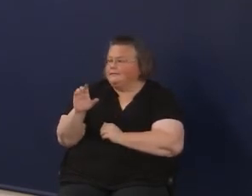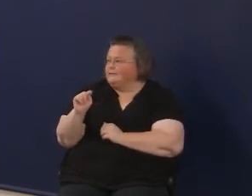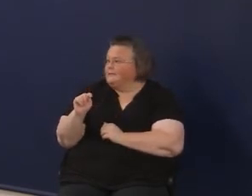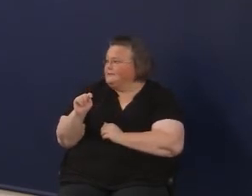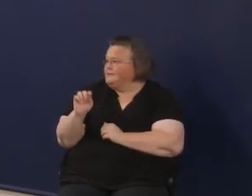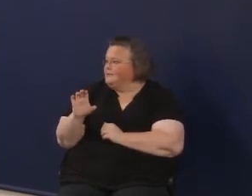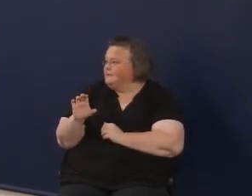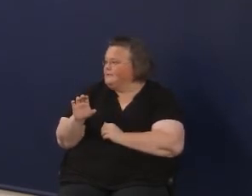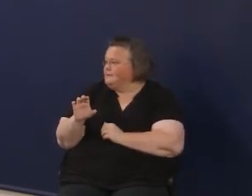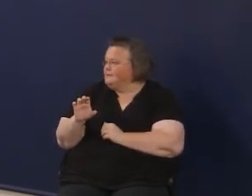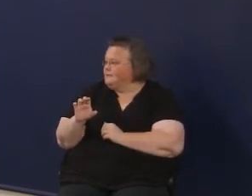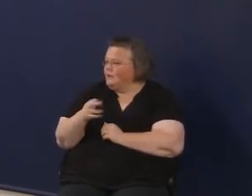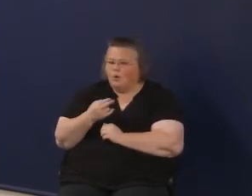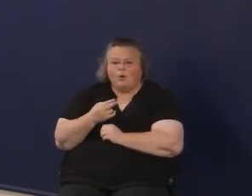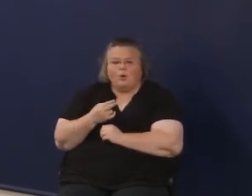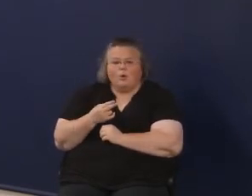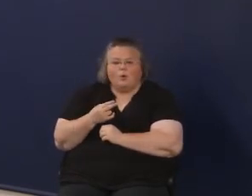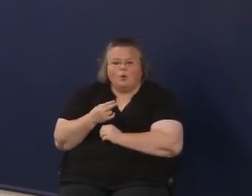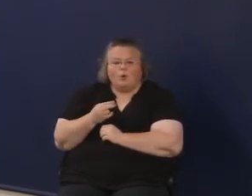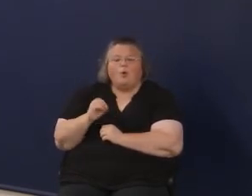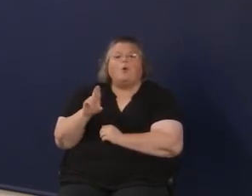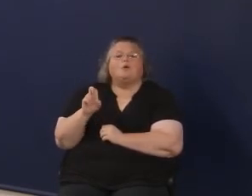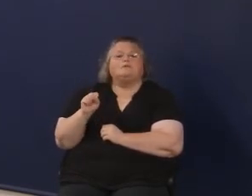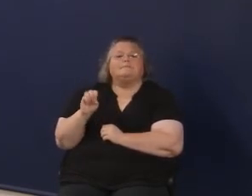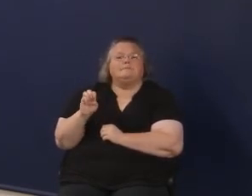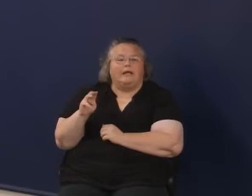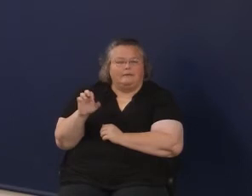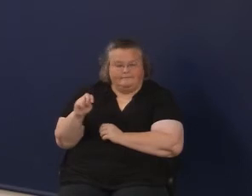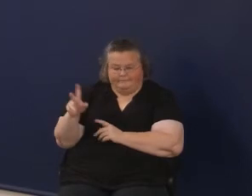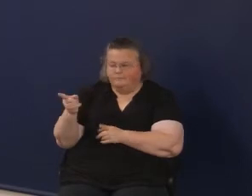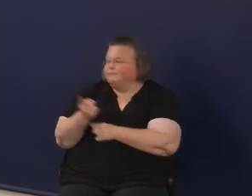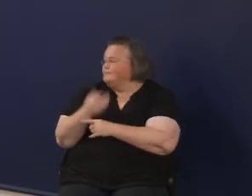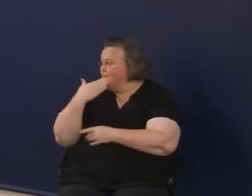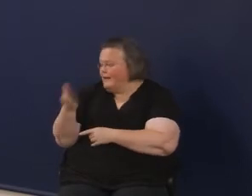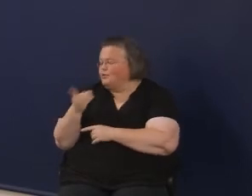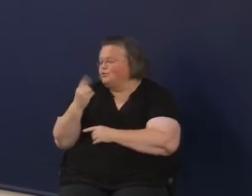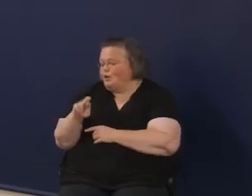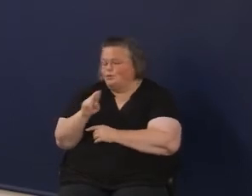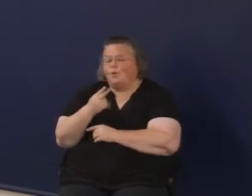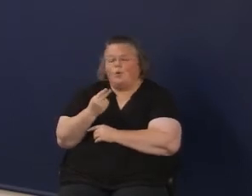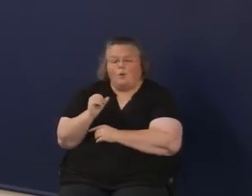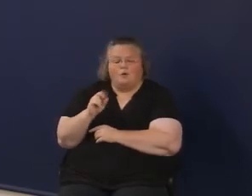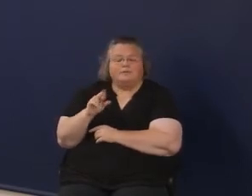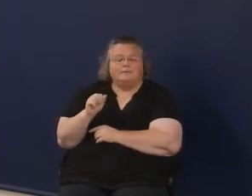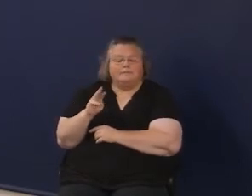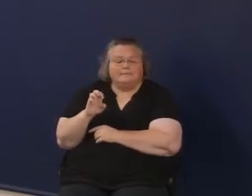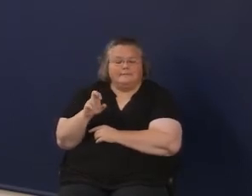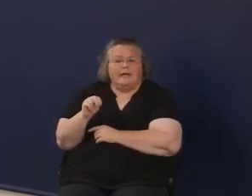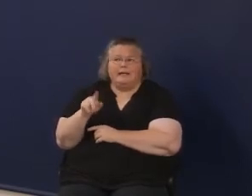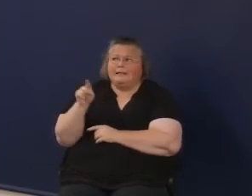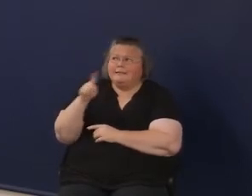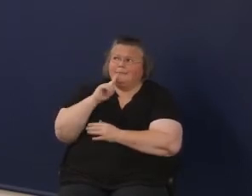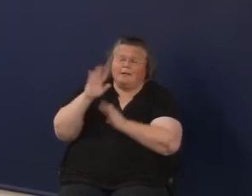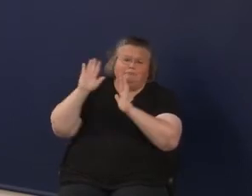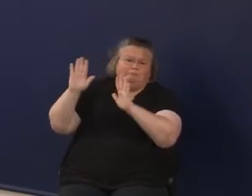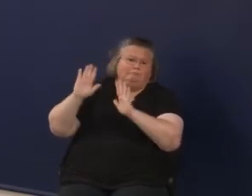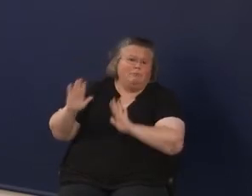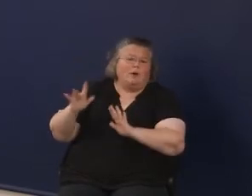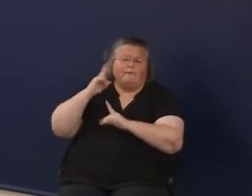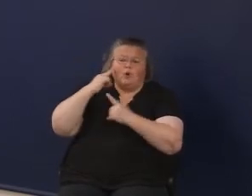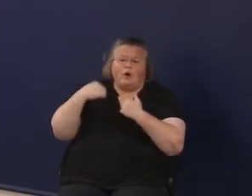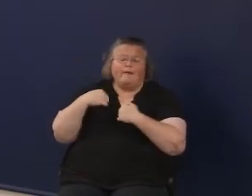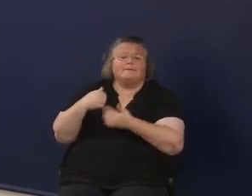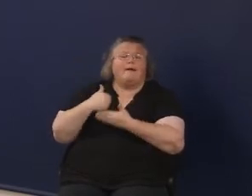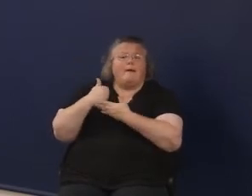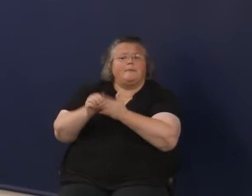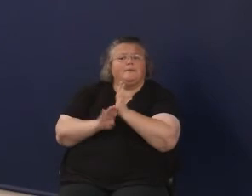Horsh. Horsh. Horsh. Yeah, we created additional, I mean, he's been a godsend to us, created those additional